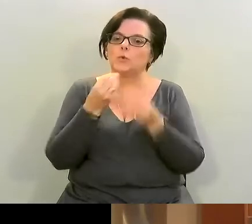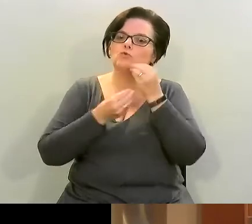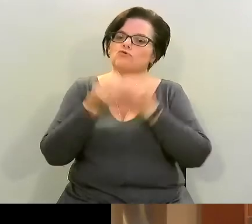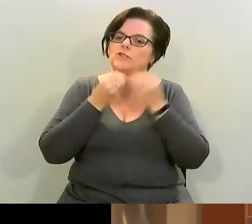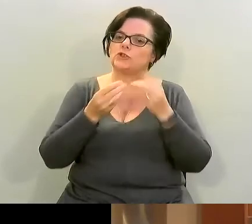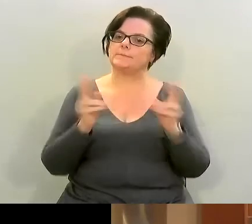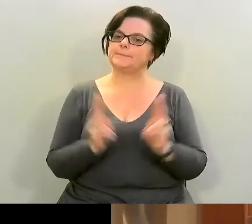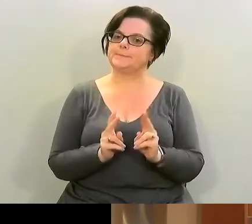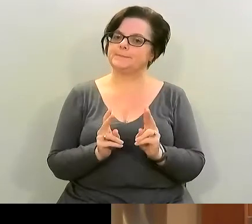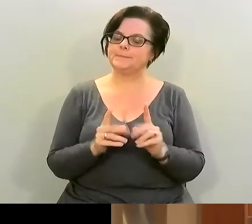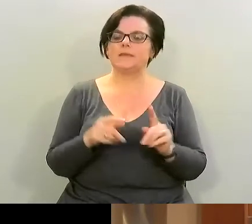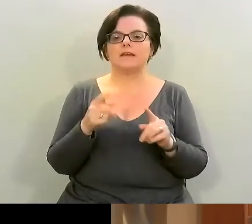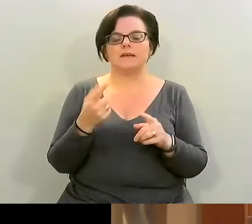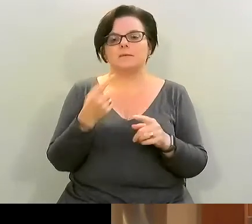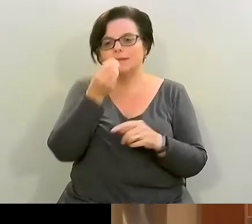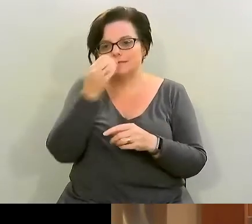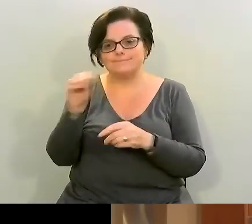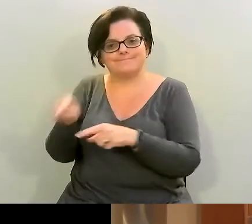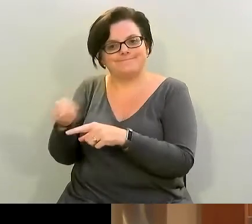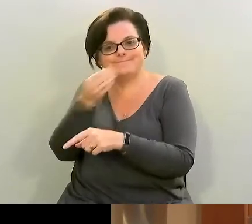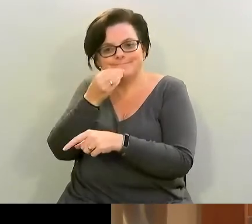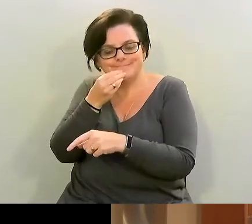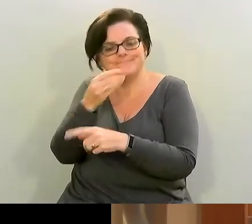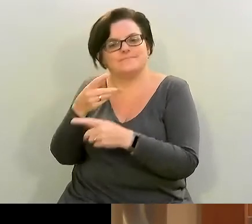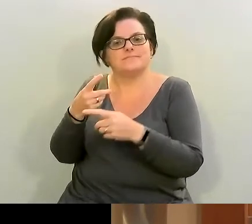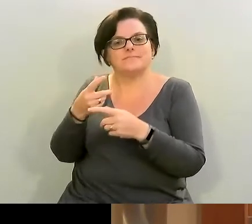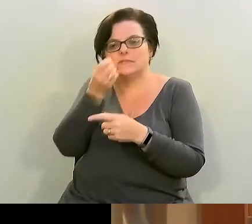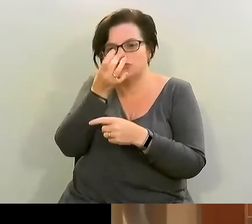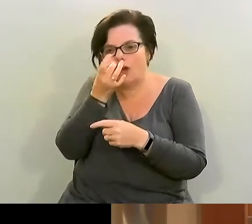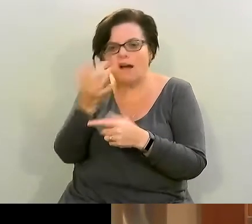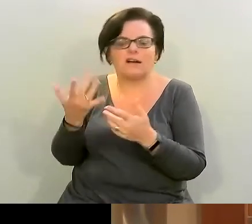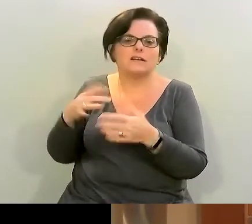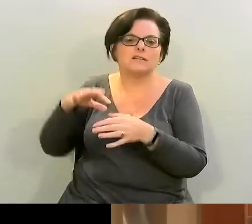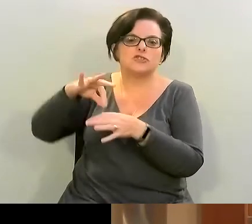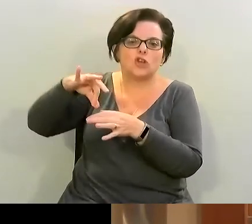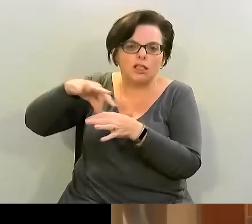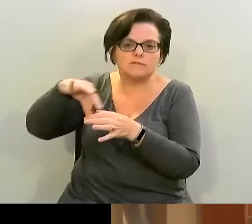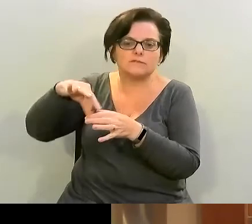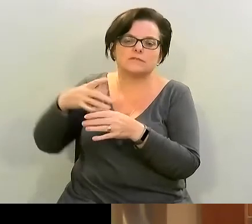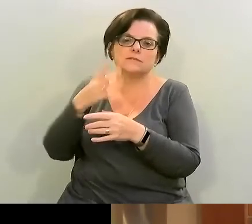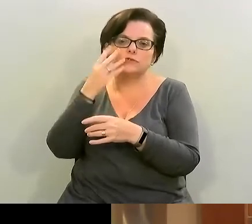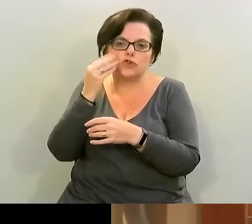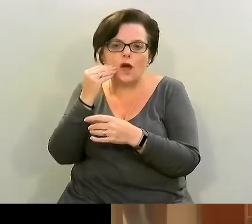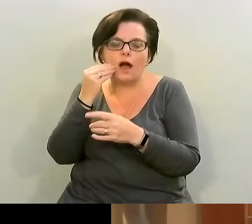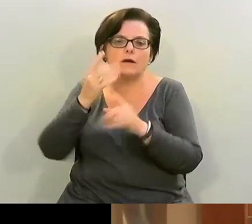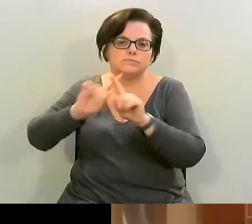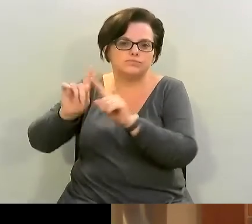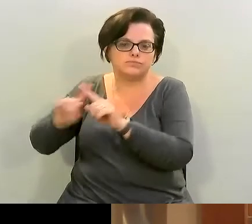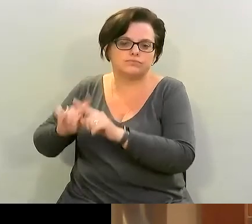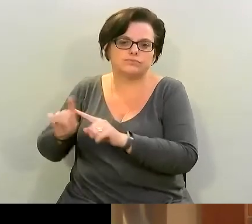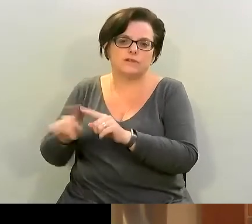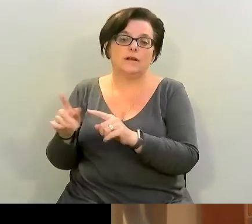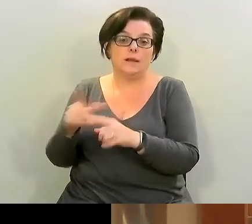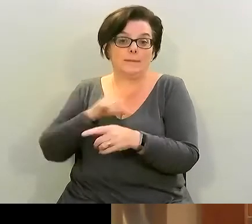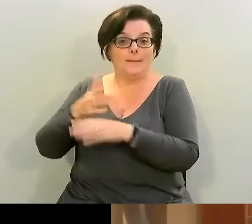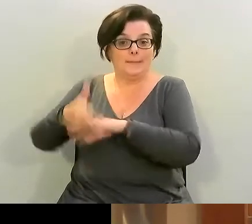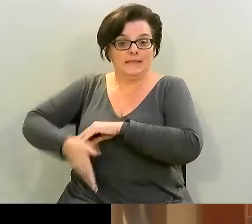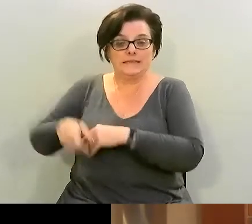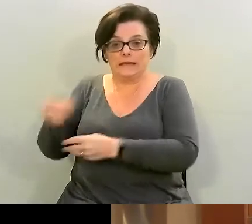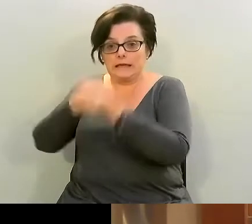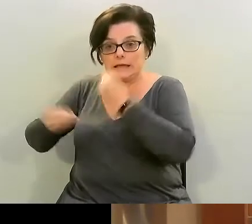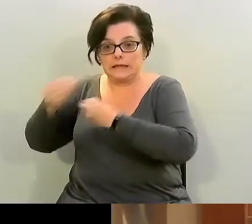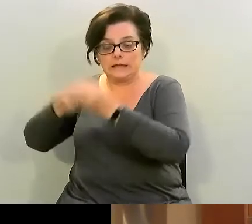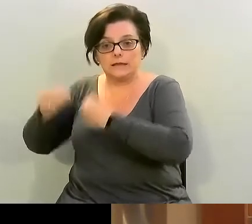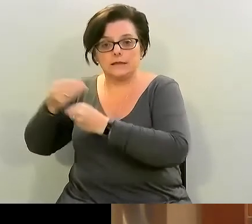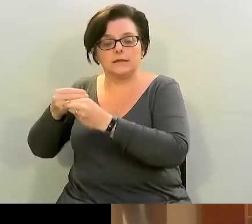eating junk foods processed foods snacks salty foods highly sugared foods because she was busy and she